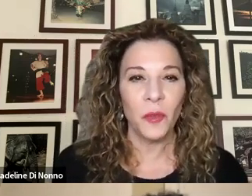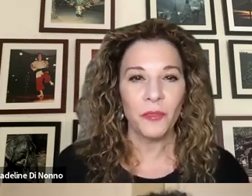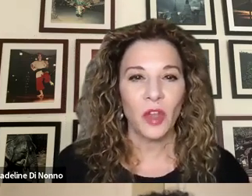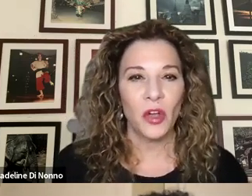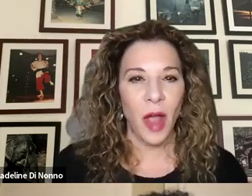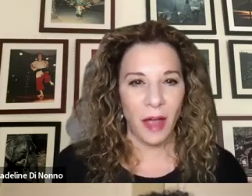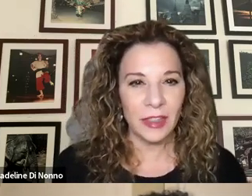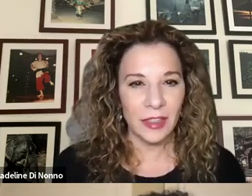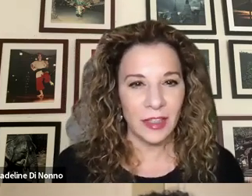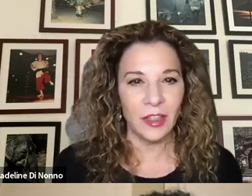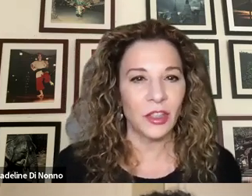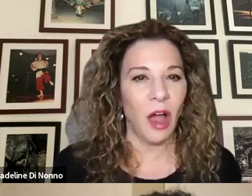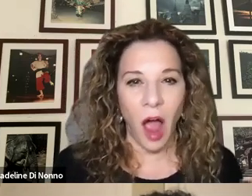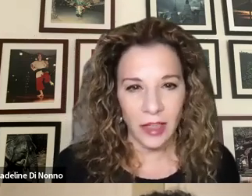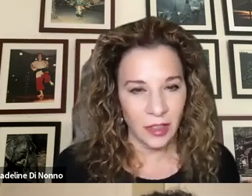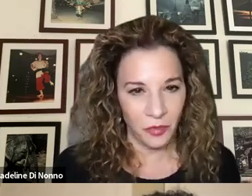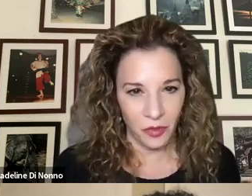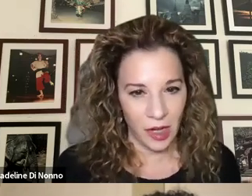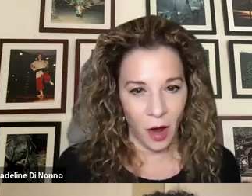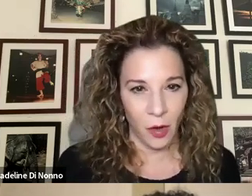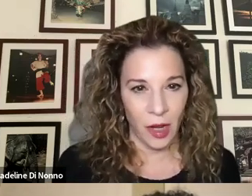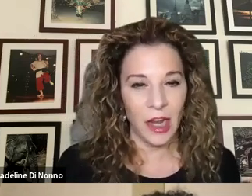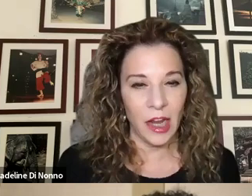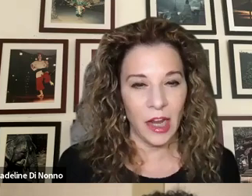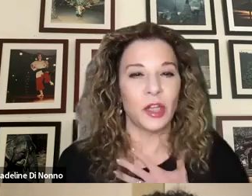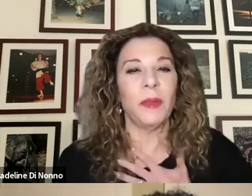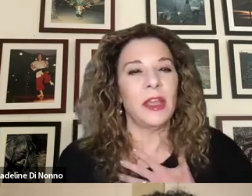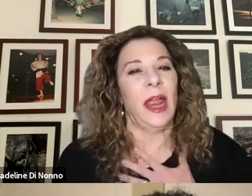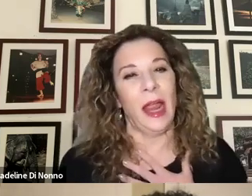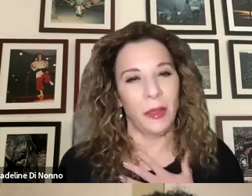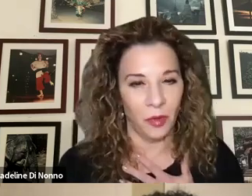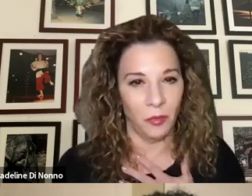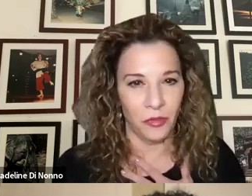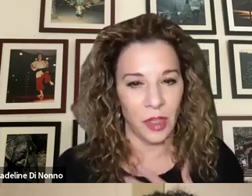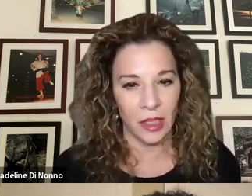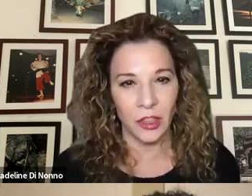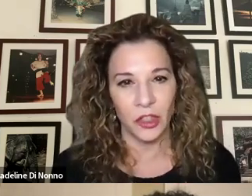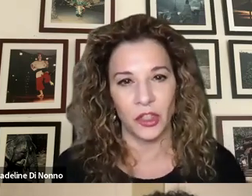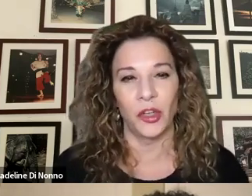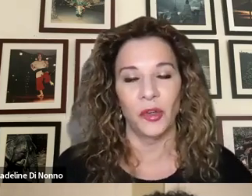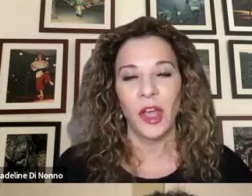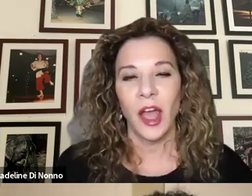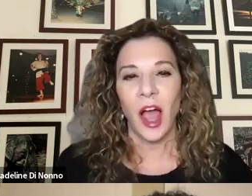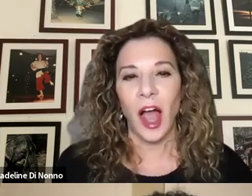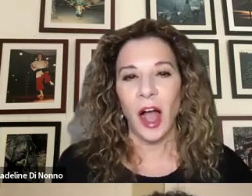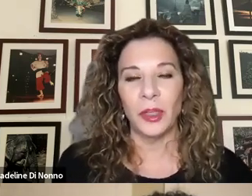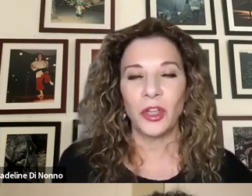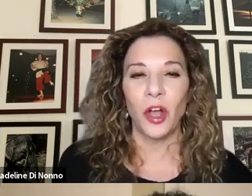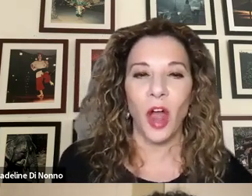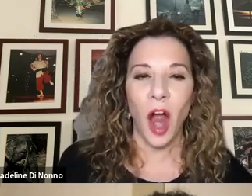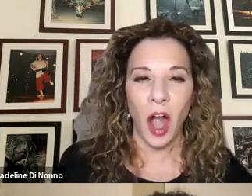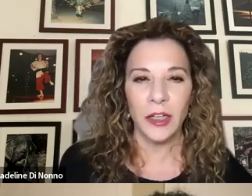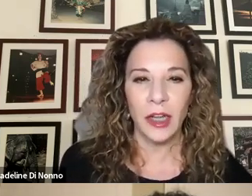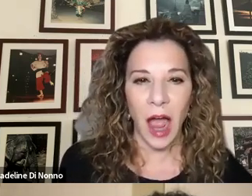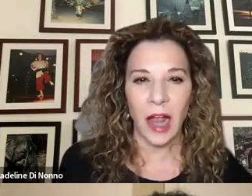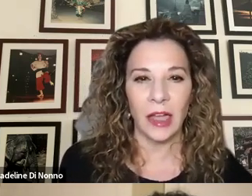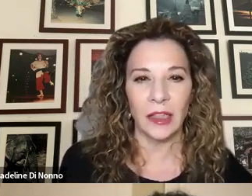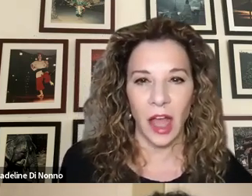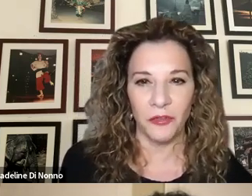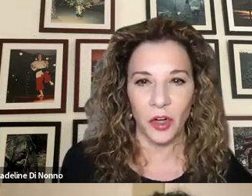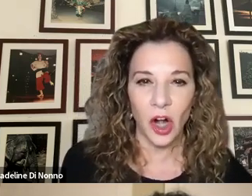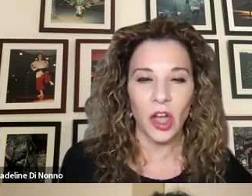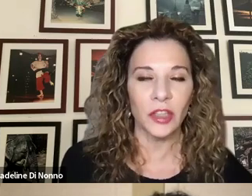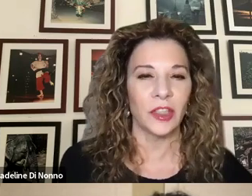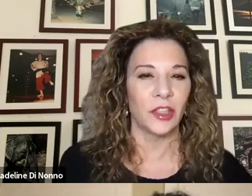you who haven't seen this awesome video, it should be the anthem for the Institute. It's called Hard Knock